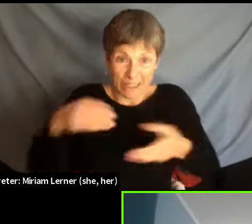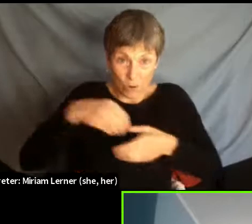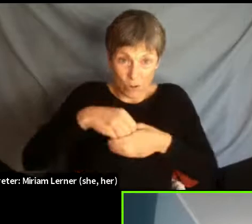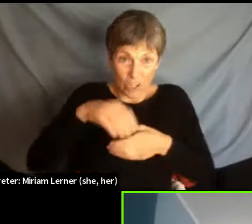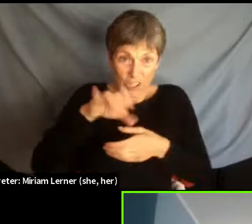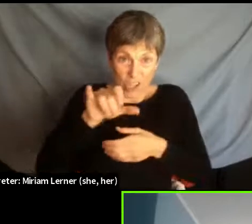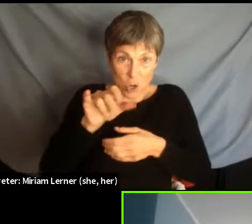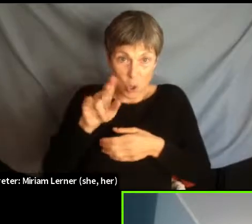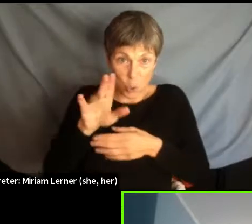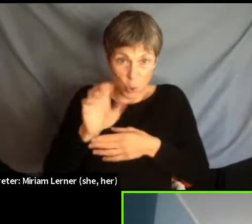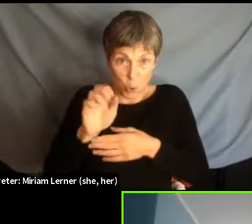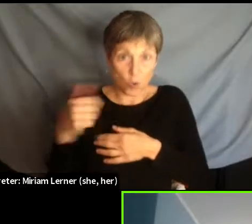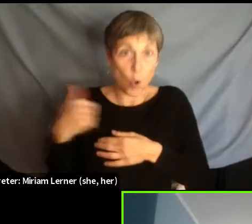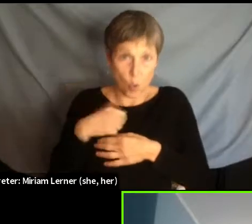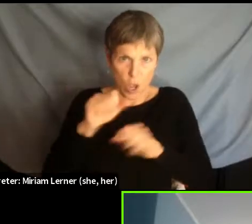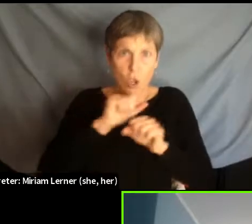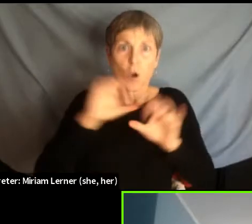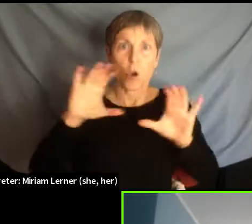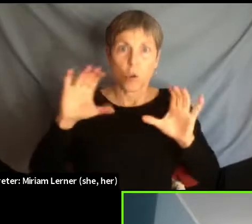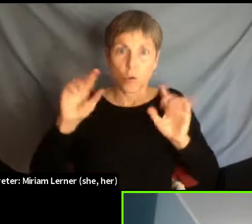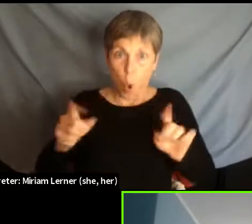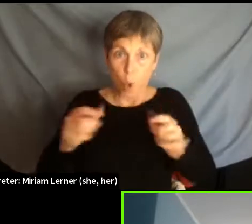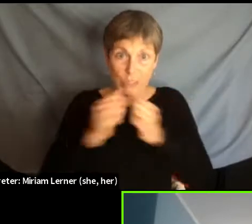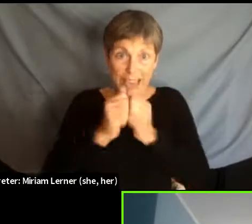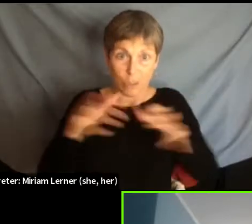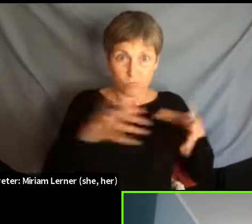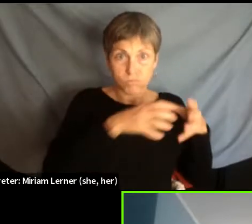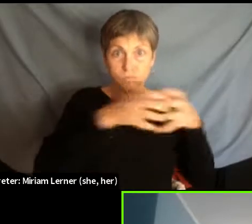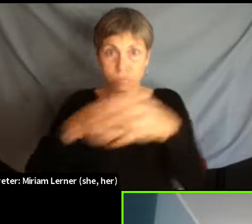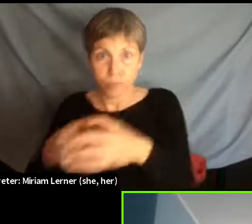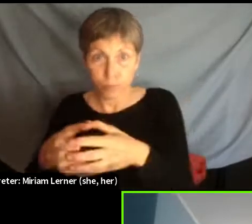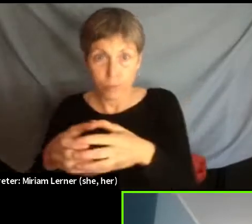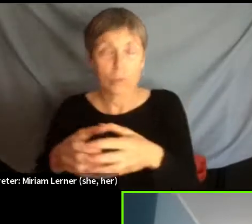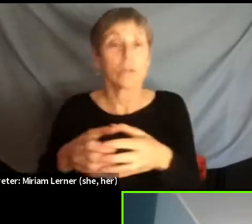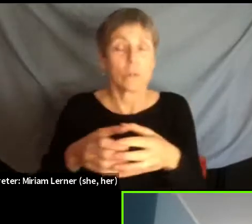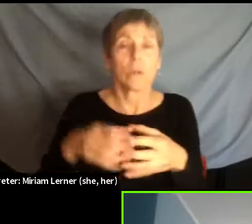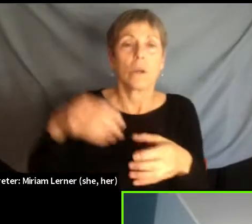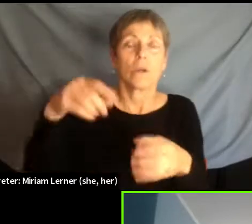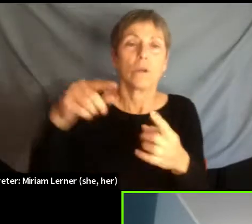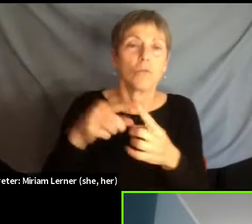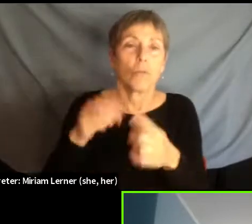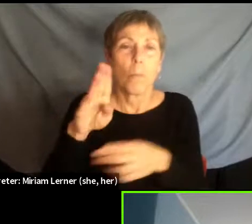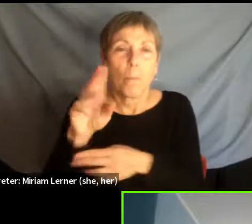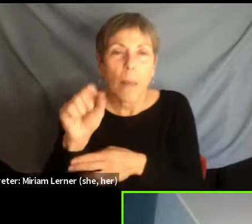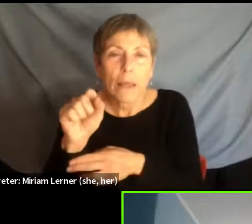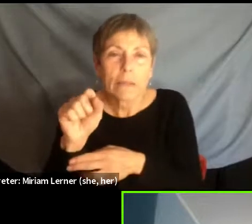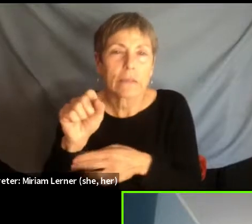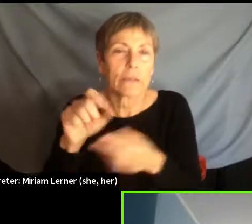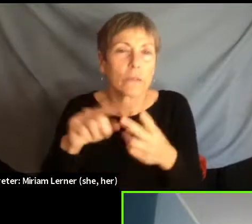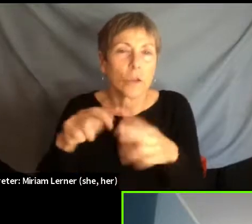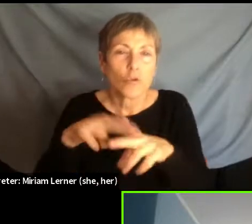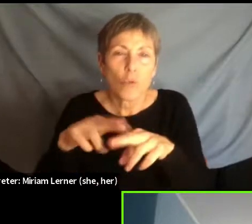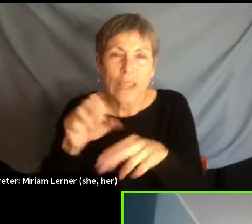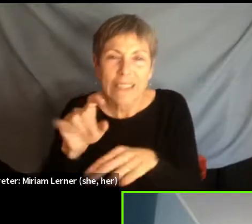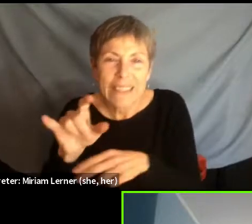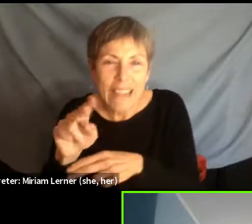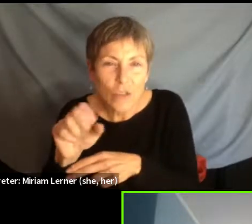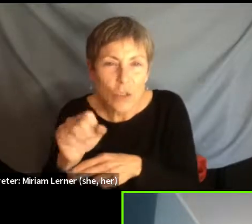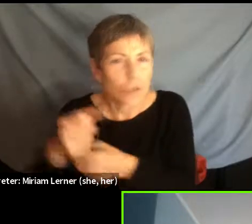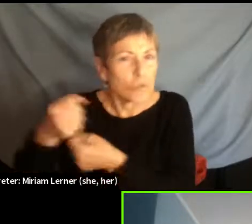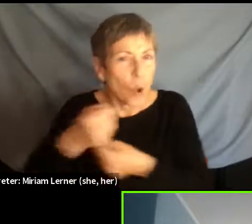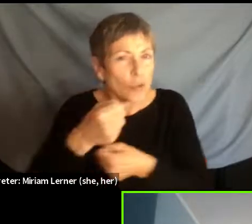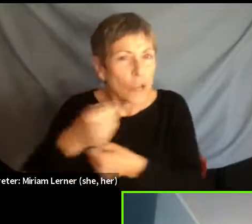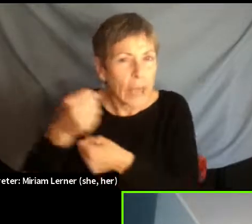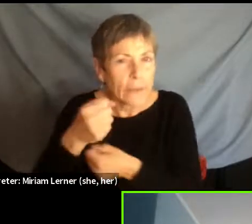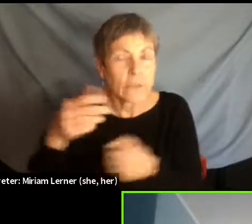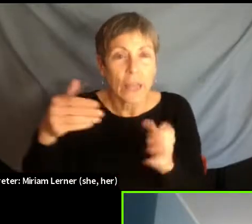at local regional transportation centers to protest the presence of CBP and ICE. And very often, once the